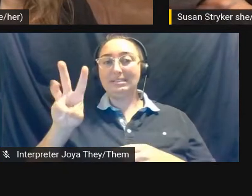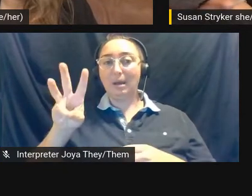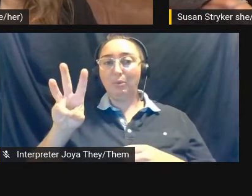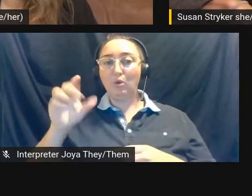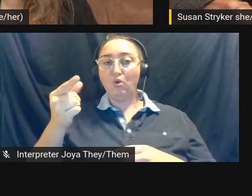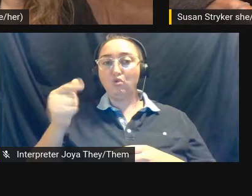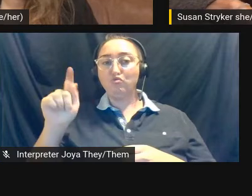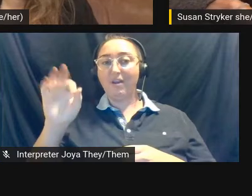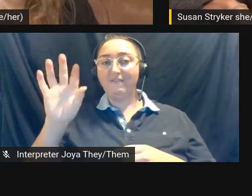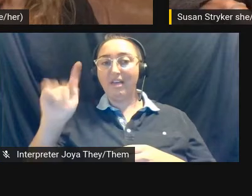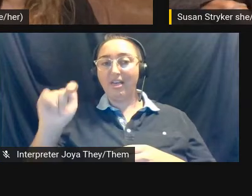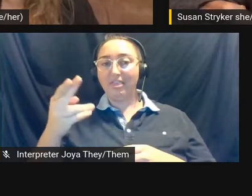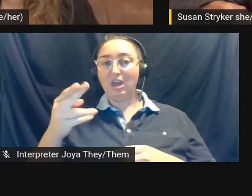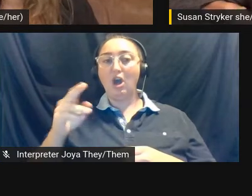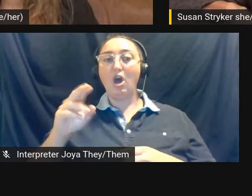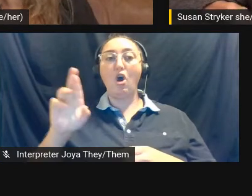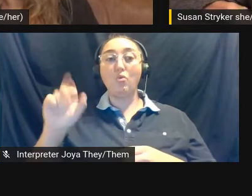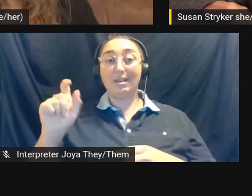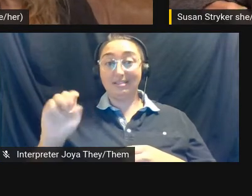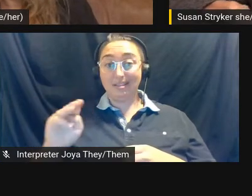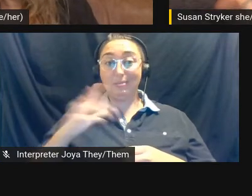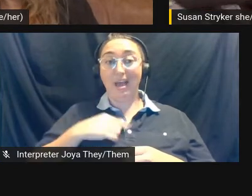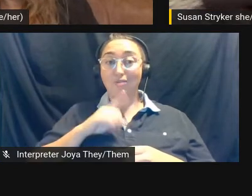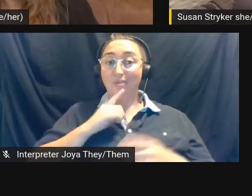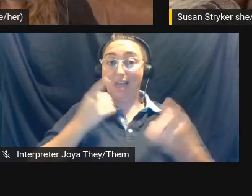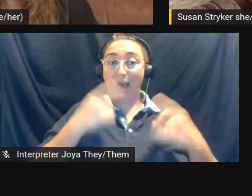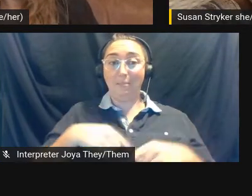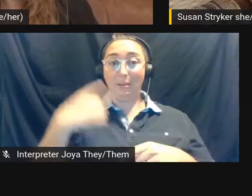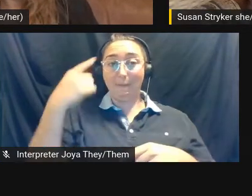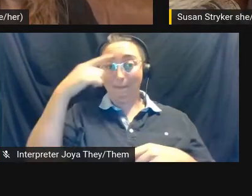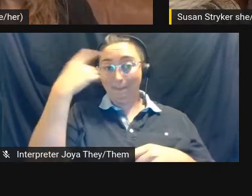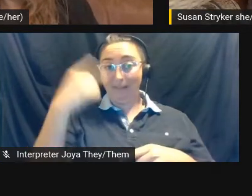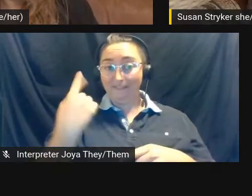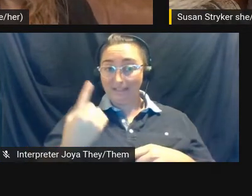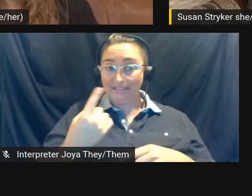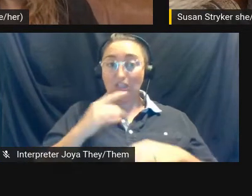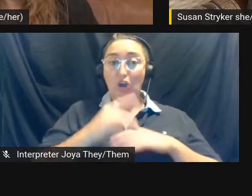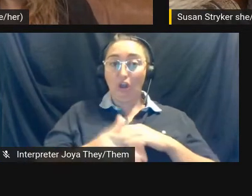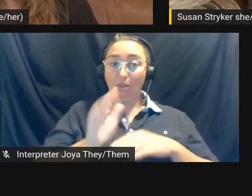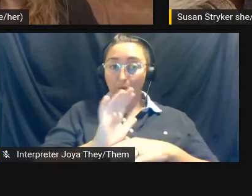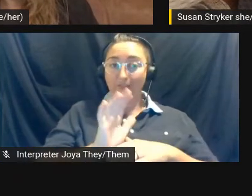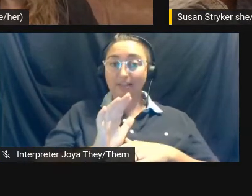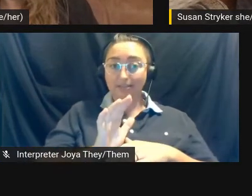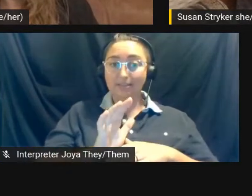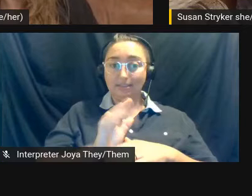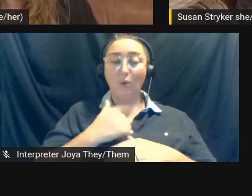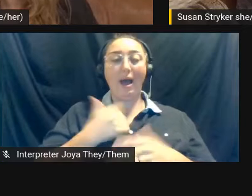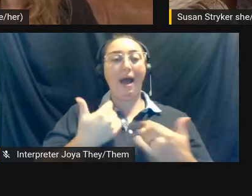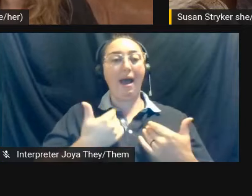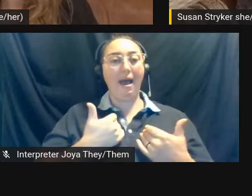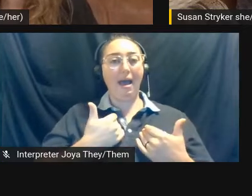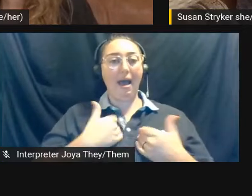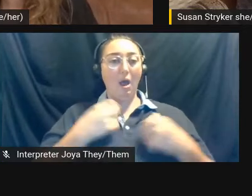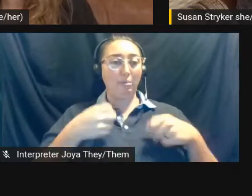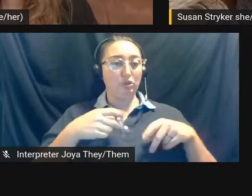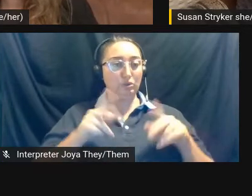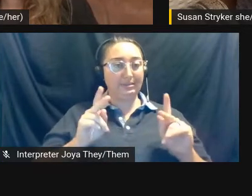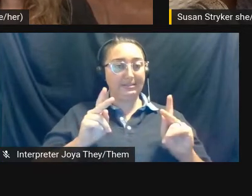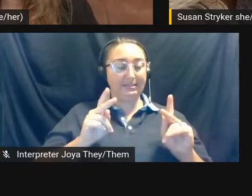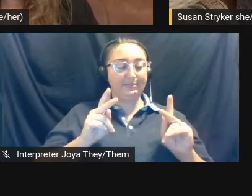the prevalence of blackface in early cinema. And when I, I had a chance to do a, uh,